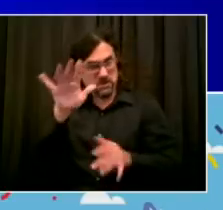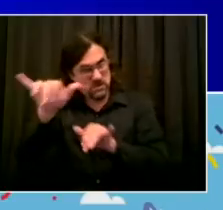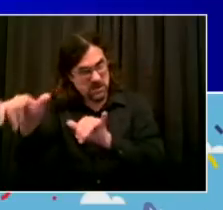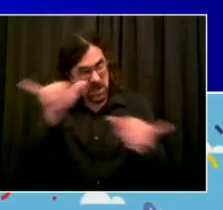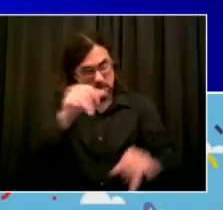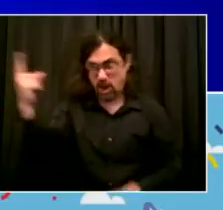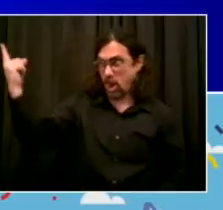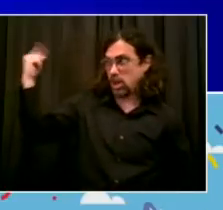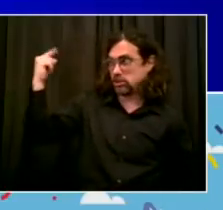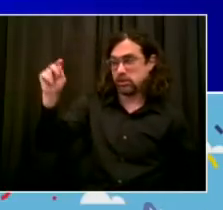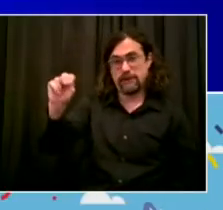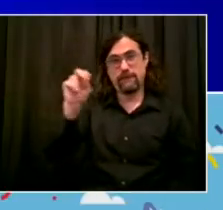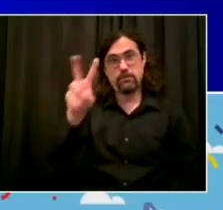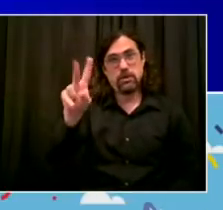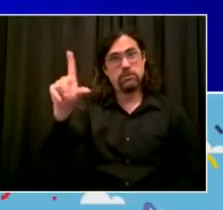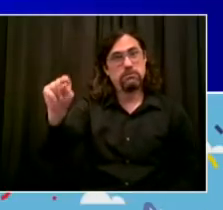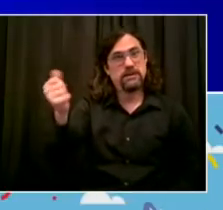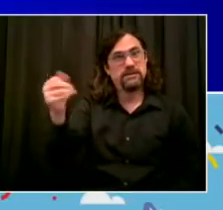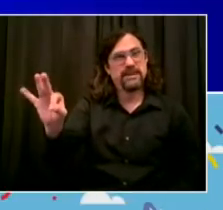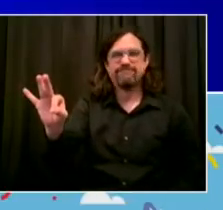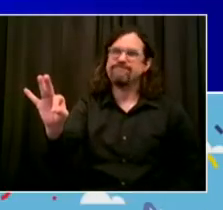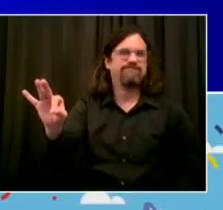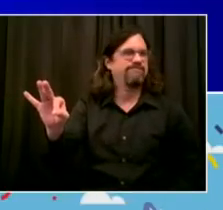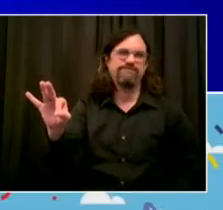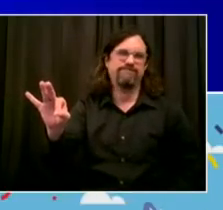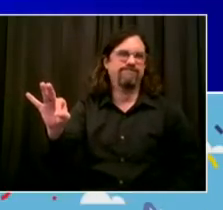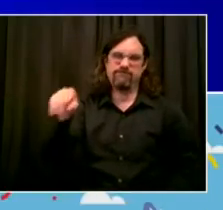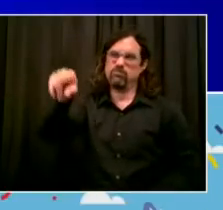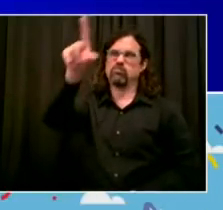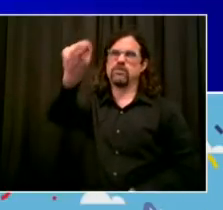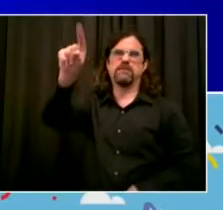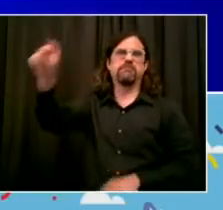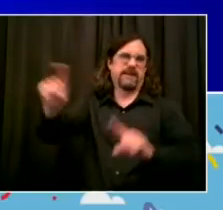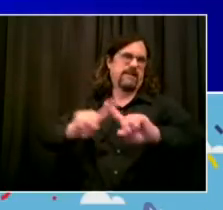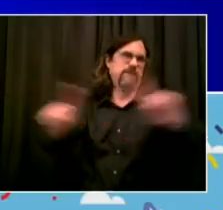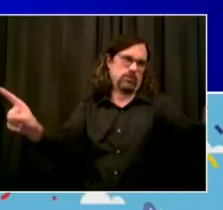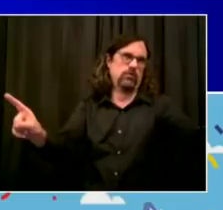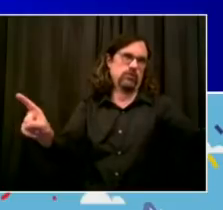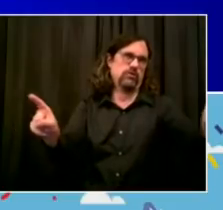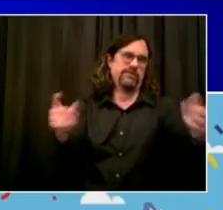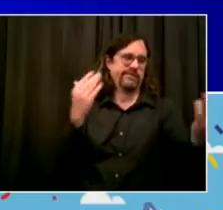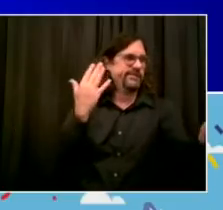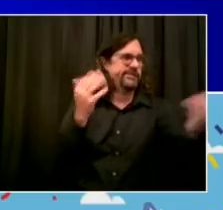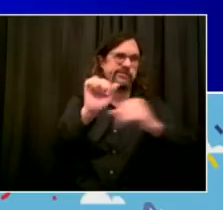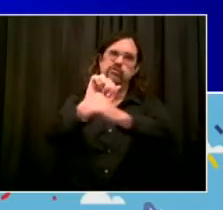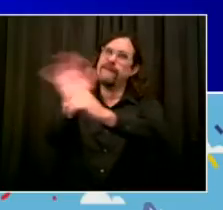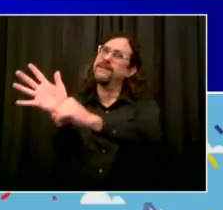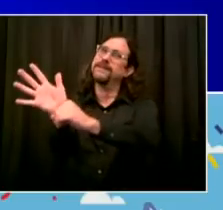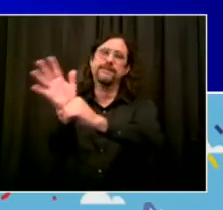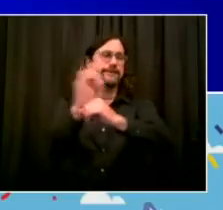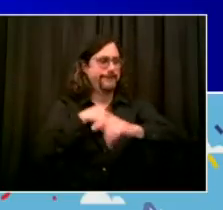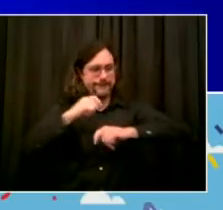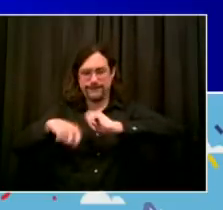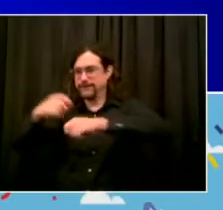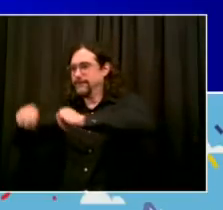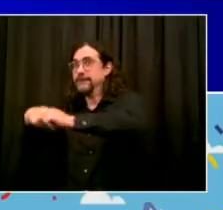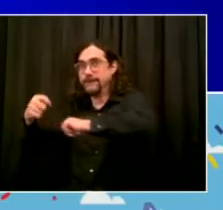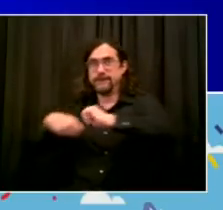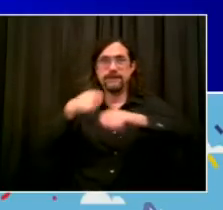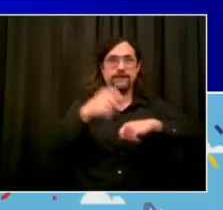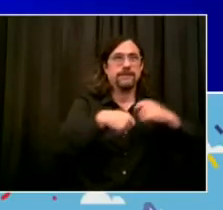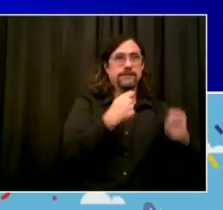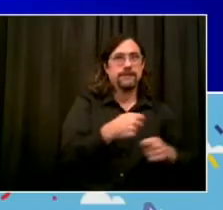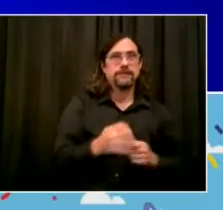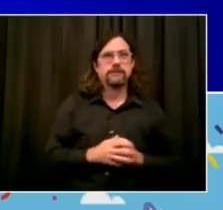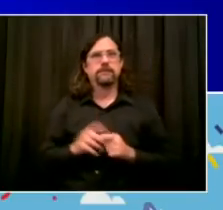want to say to everyone in the Macy's organization, thank you for your incredible commitment to New York City. Thank you for always giving of yourselves to make this city a better place. New York